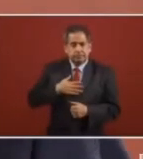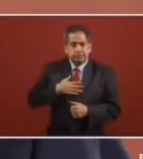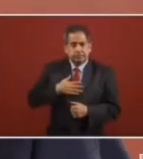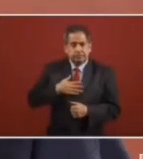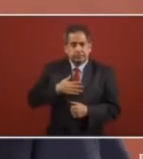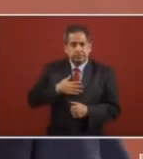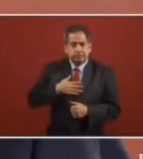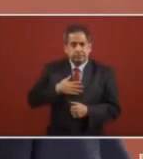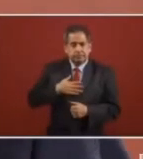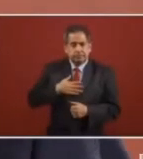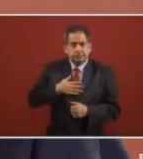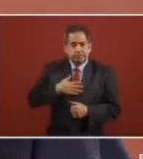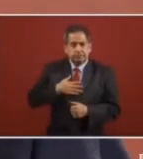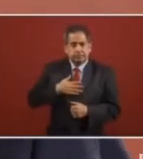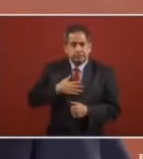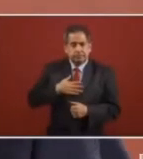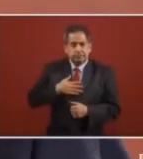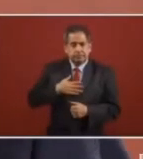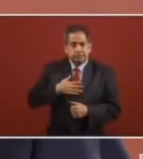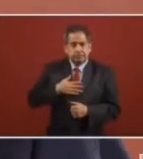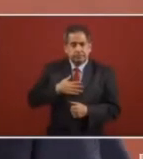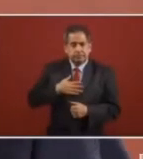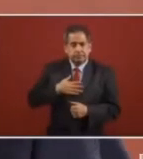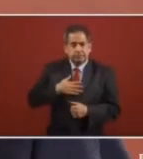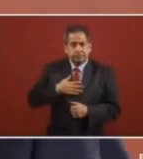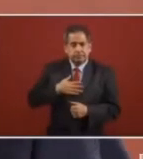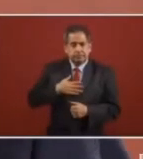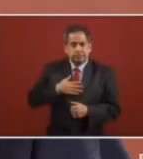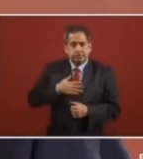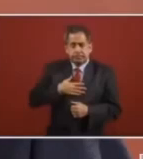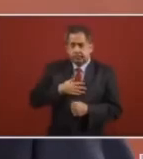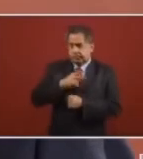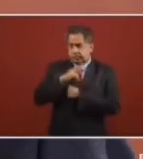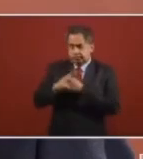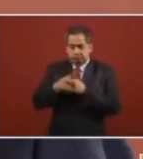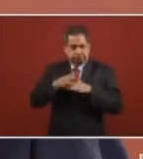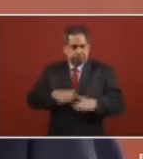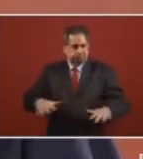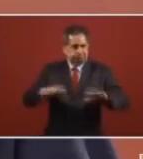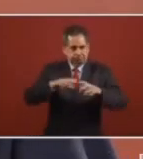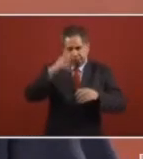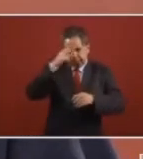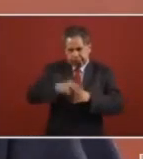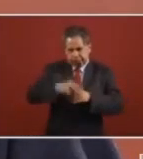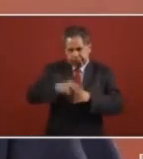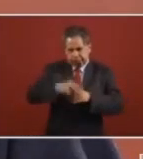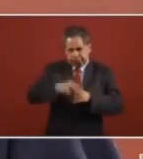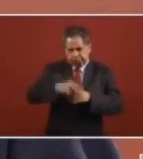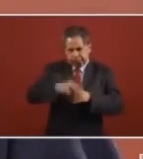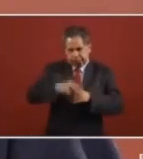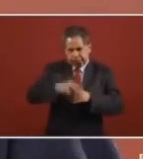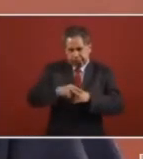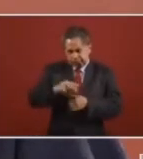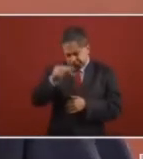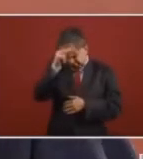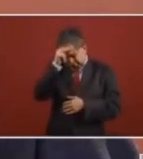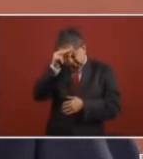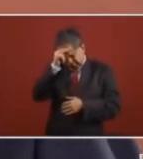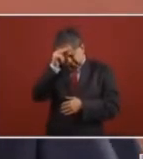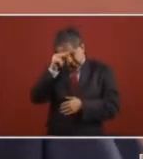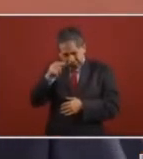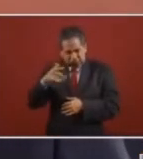we are people wise did know